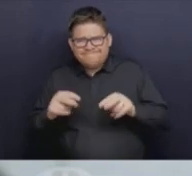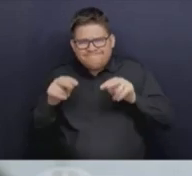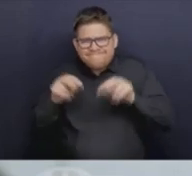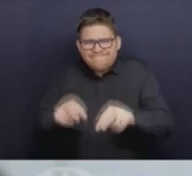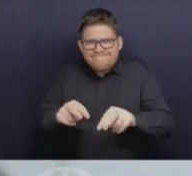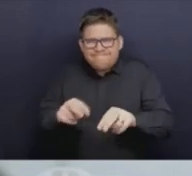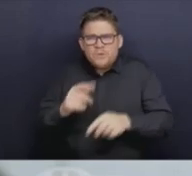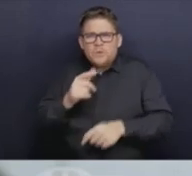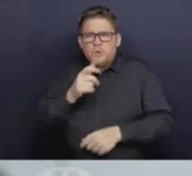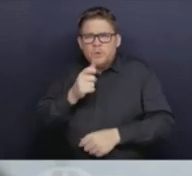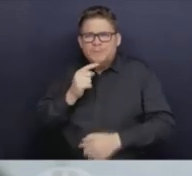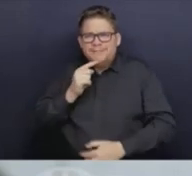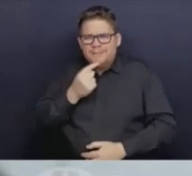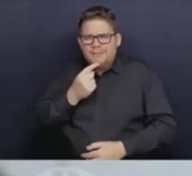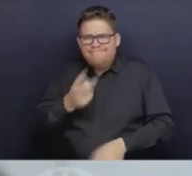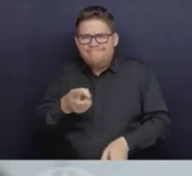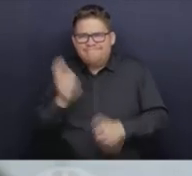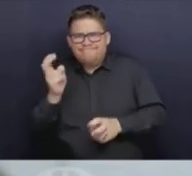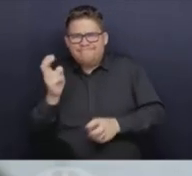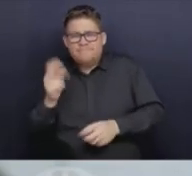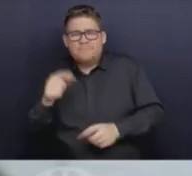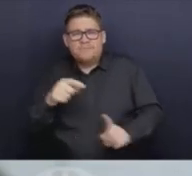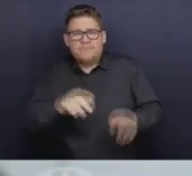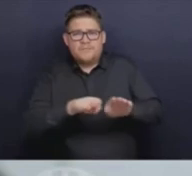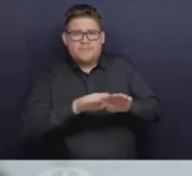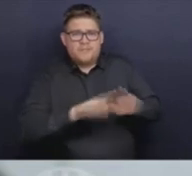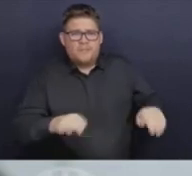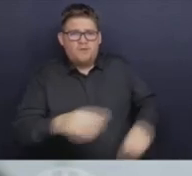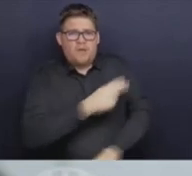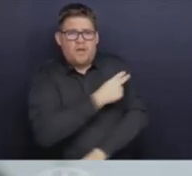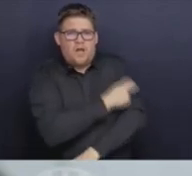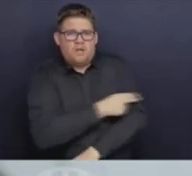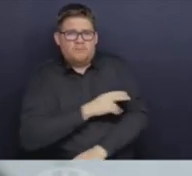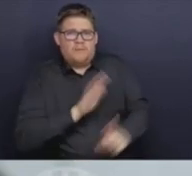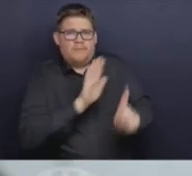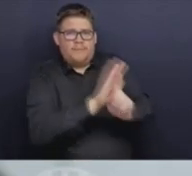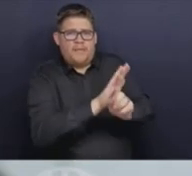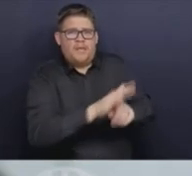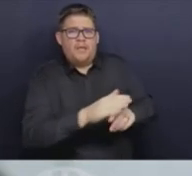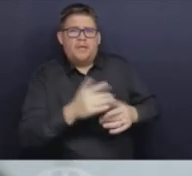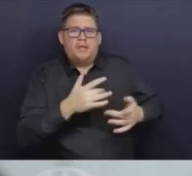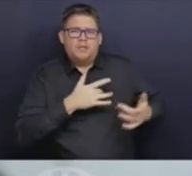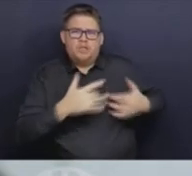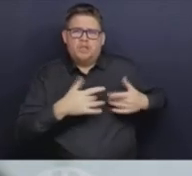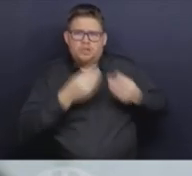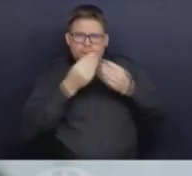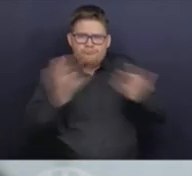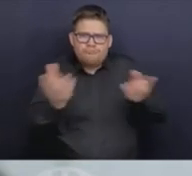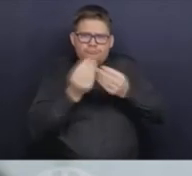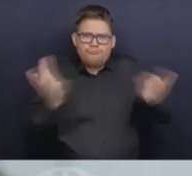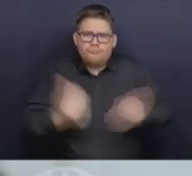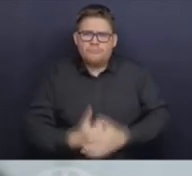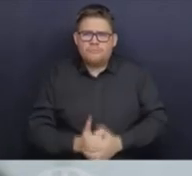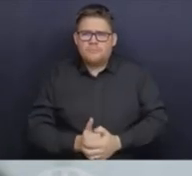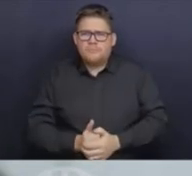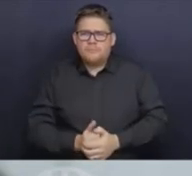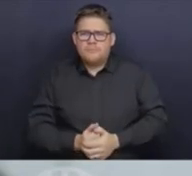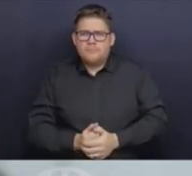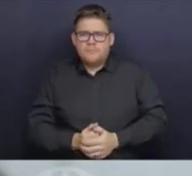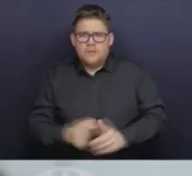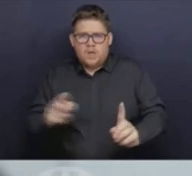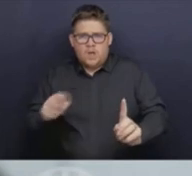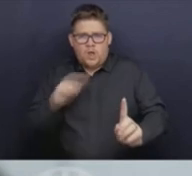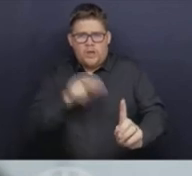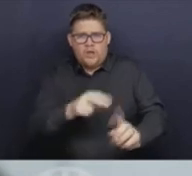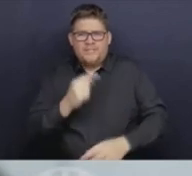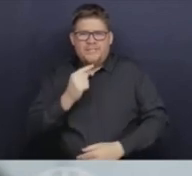particularly at Children's Hospital, raised the alarm with us that they were concerned that they were hearing about very severe illness and deaths in children